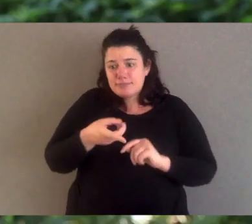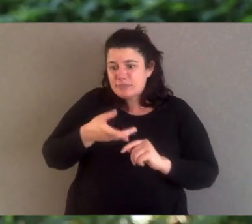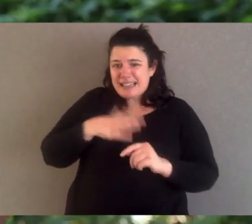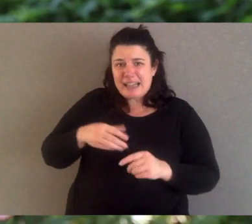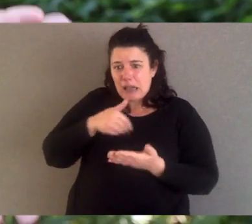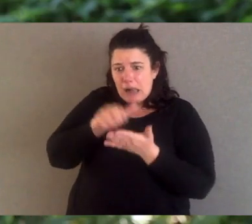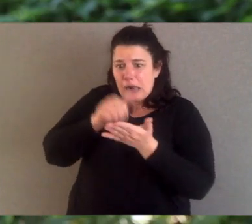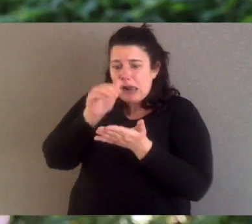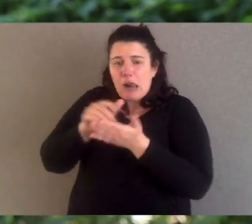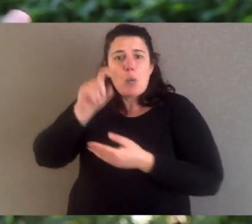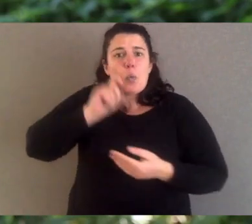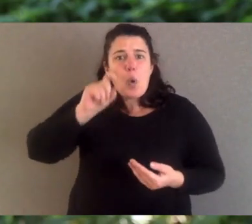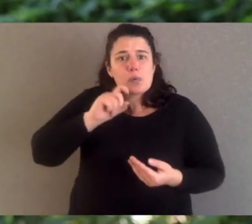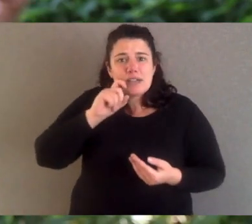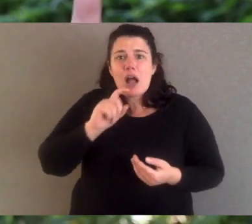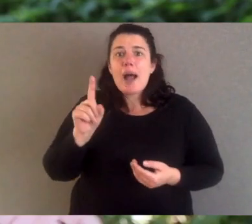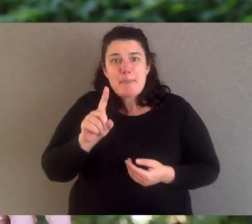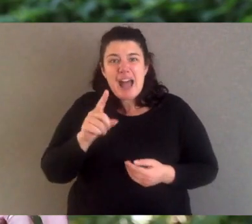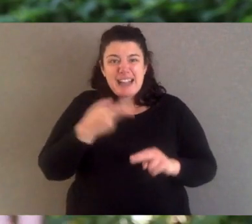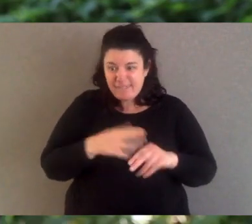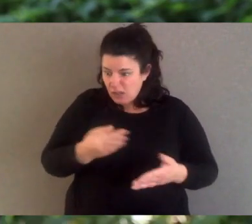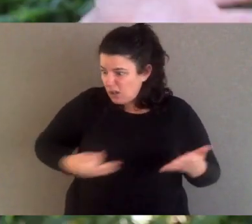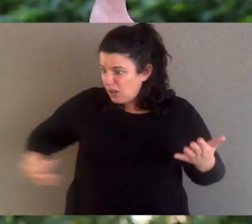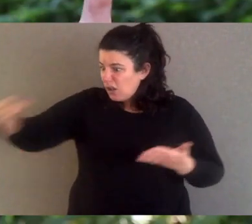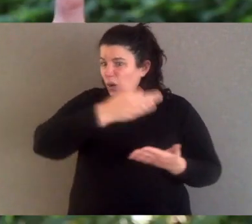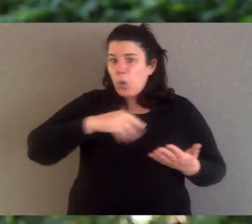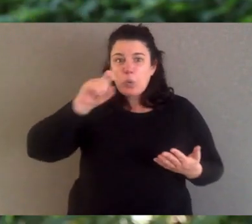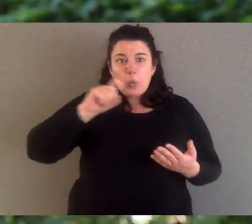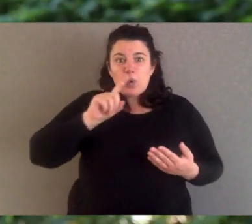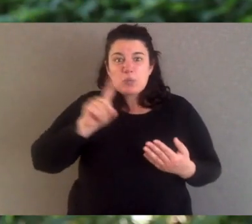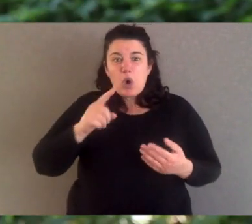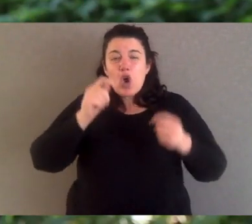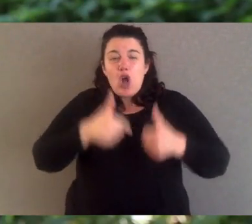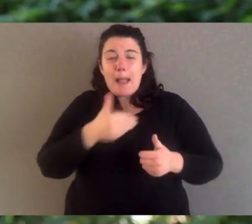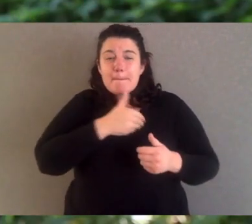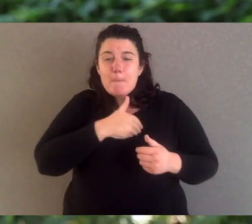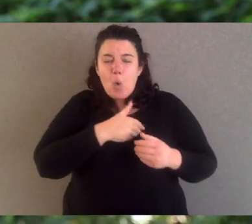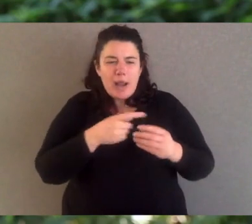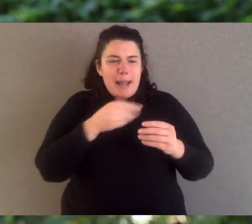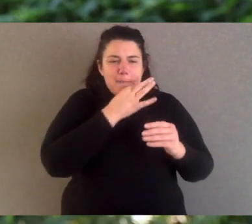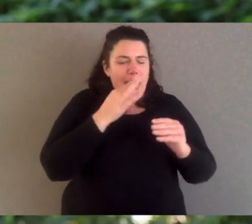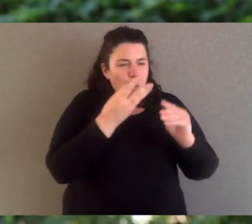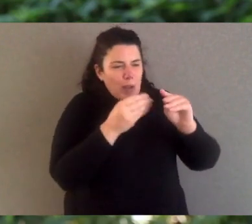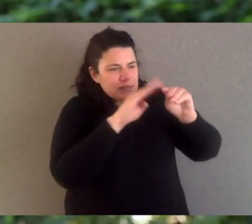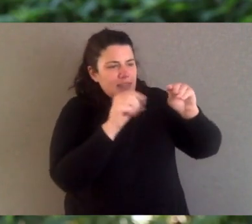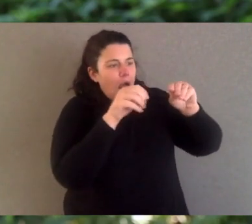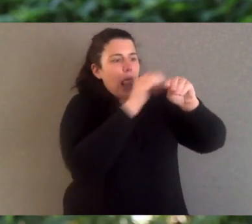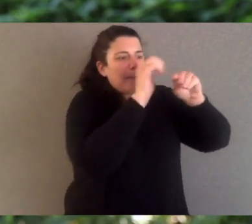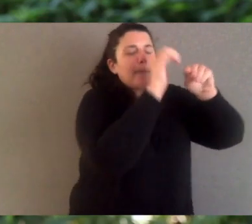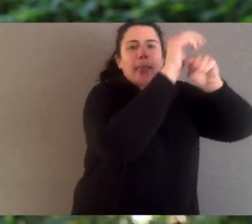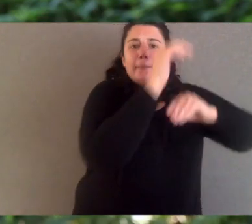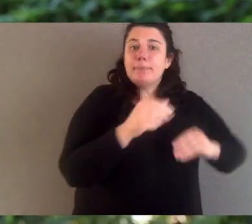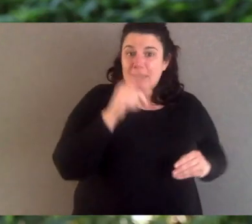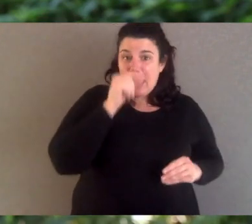have a bit of dew and moisture on them in the early morning or late at night. Now they also get fluid or moisture from their food